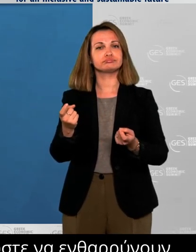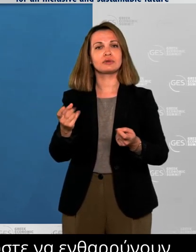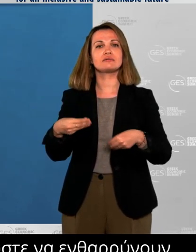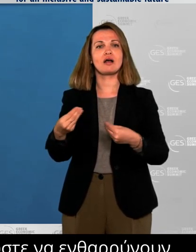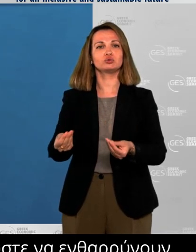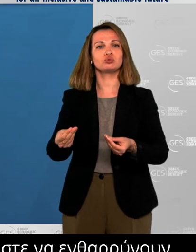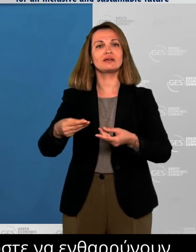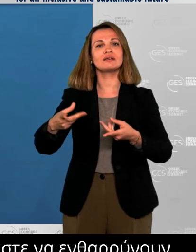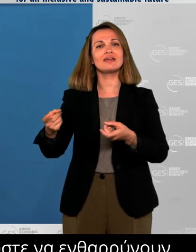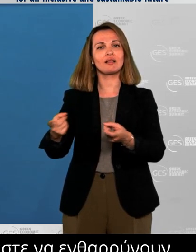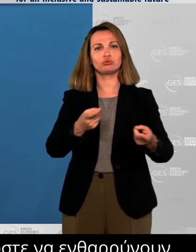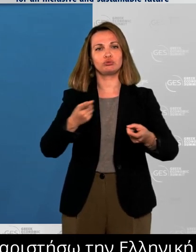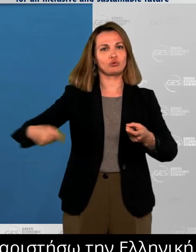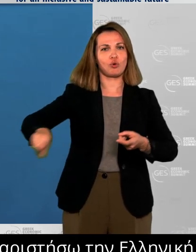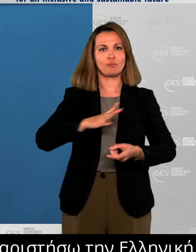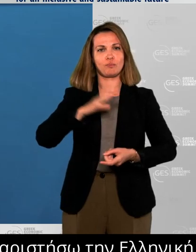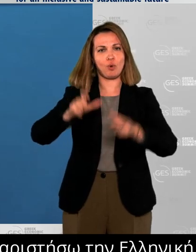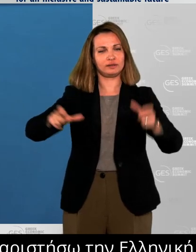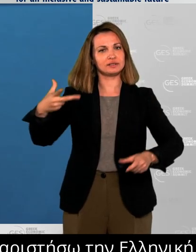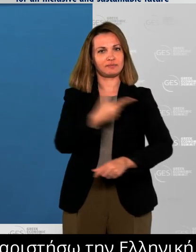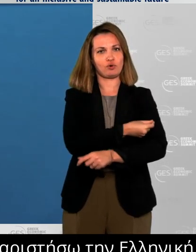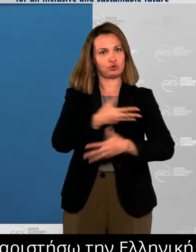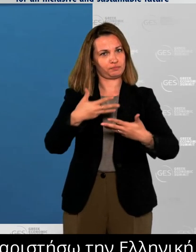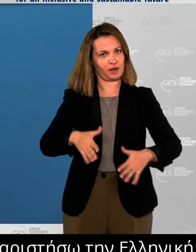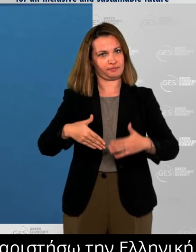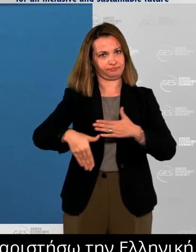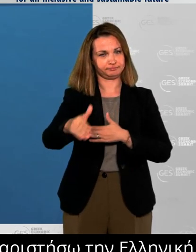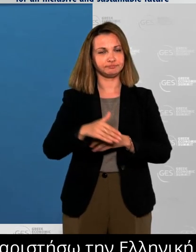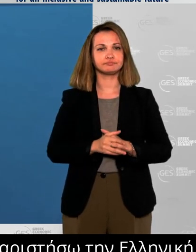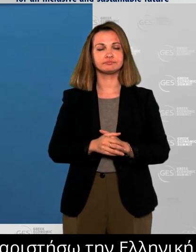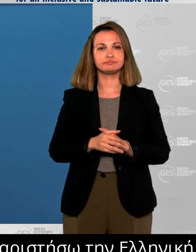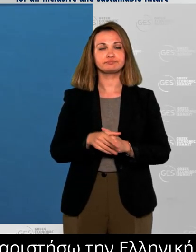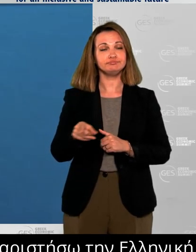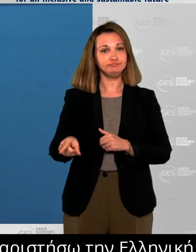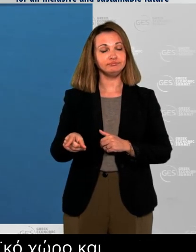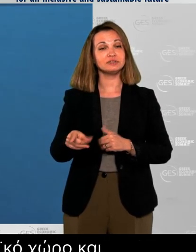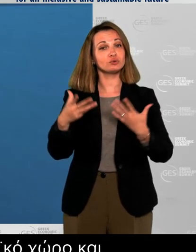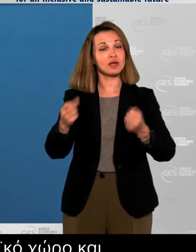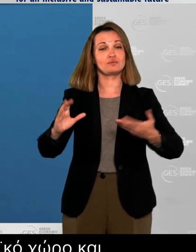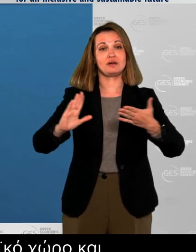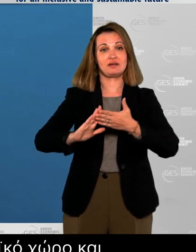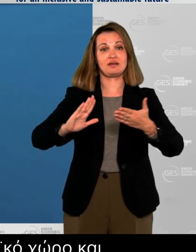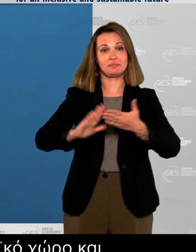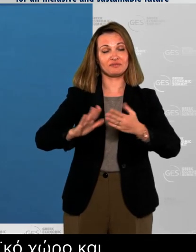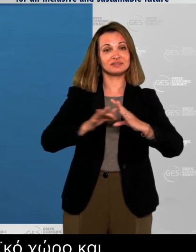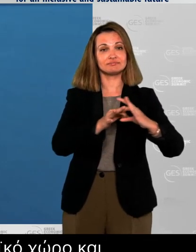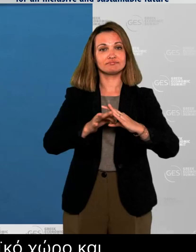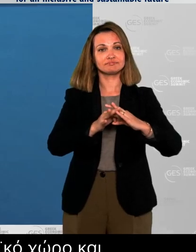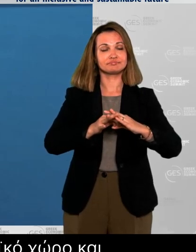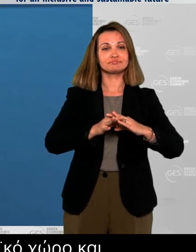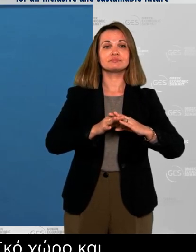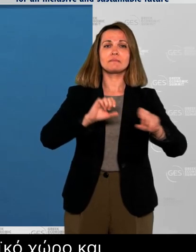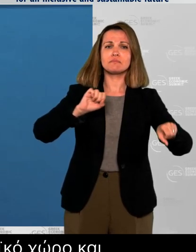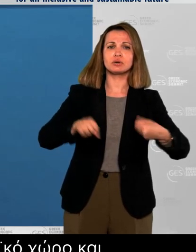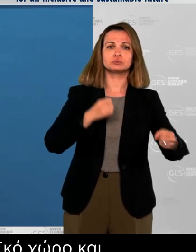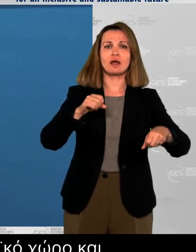visitors this spring, and for the health ministry's ongoing efforts to keep us all safe. This past year, of